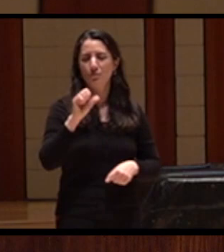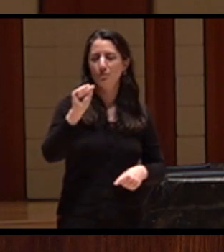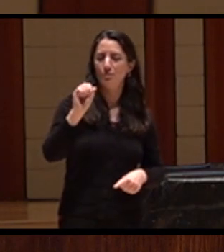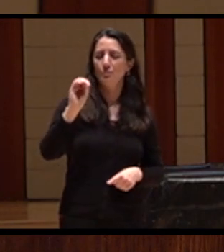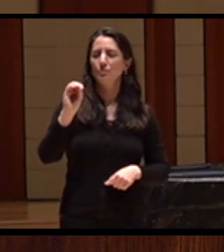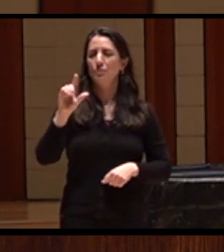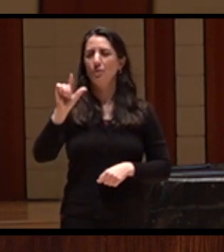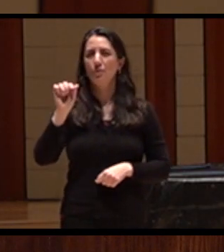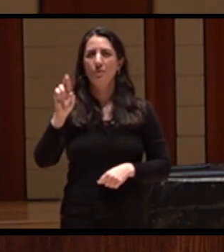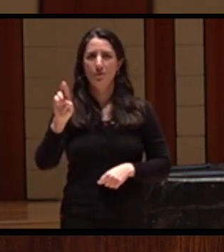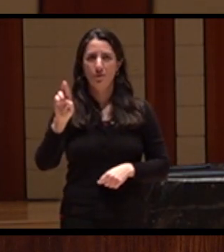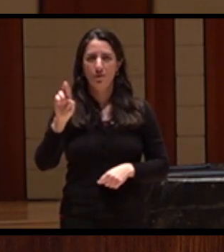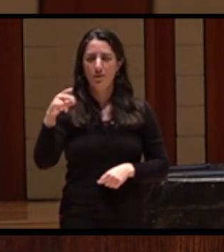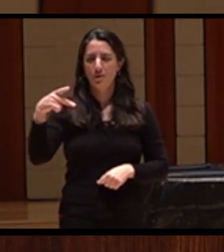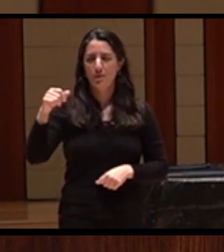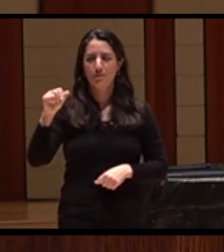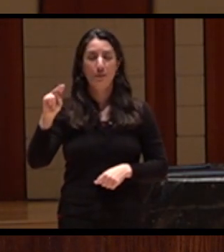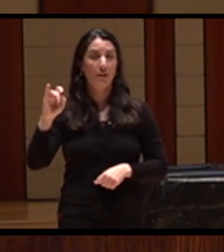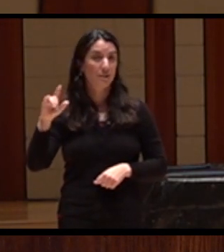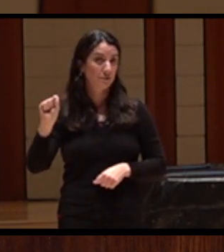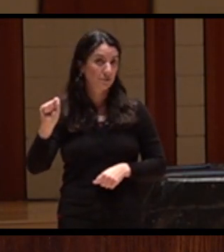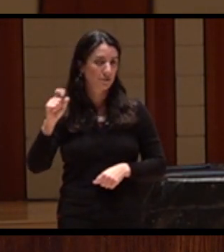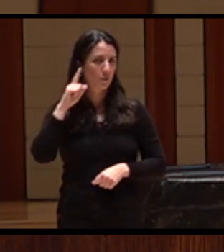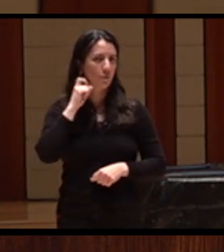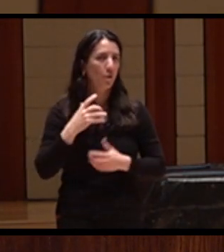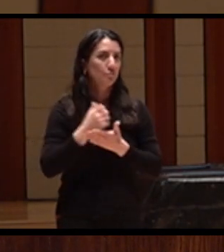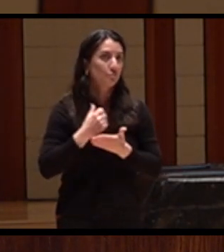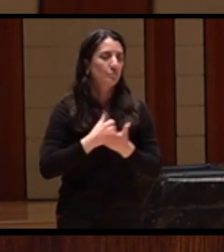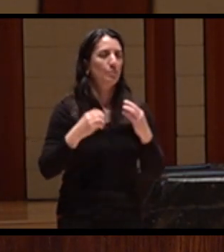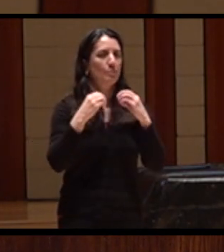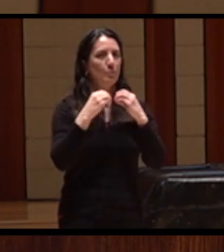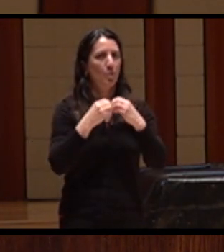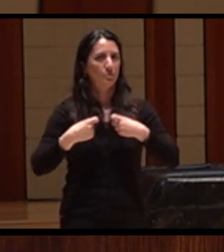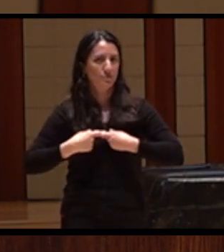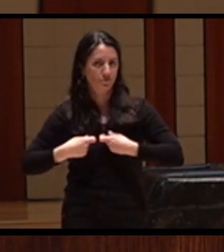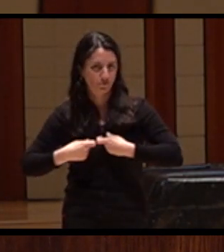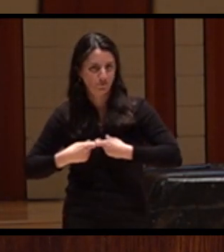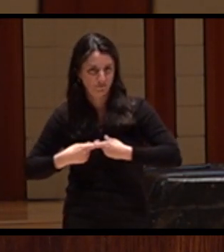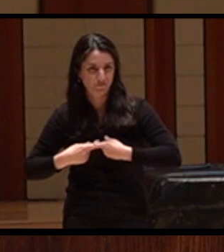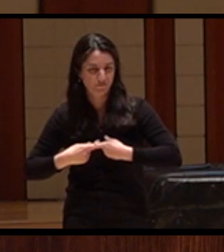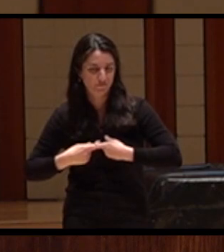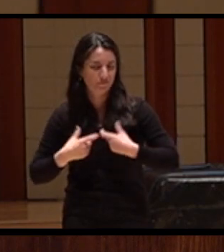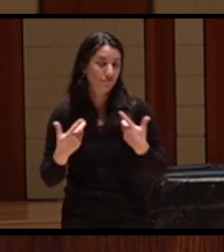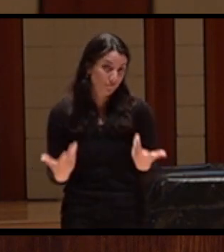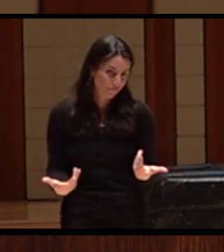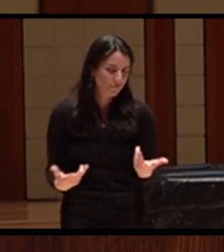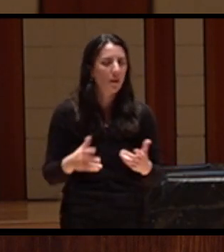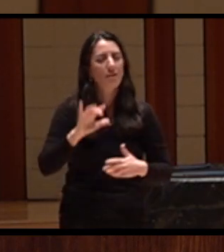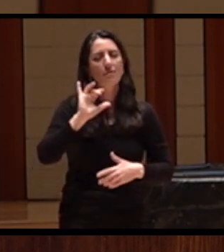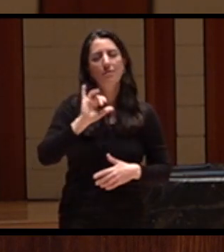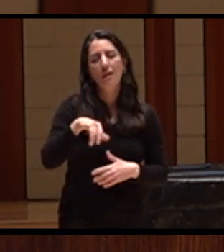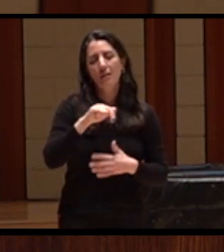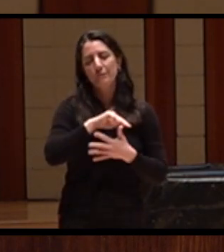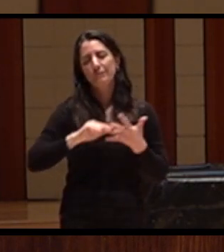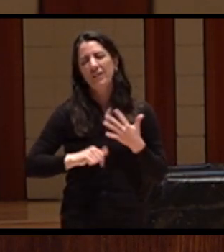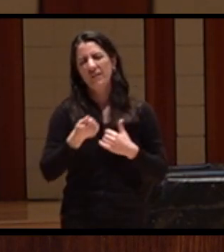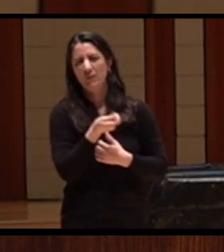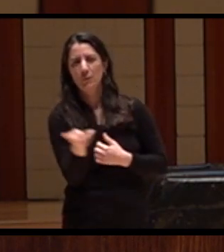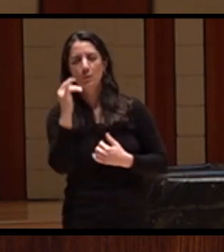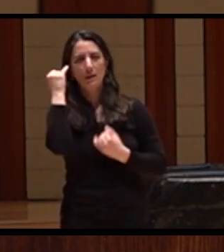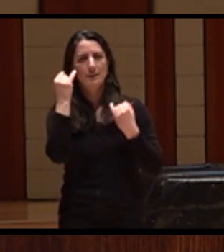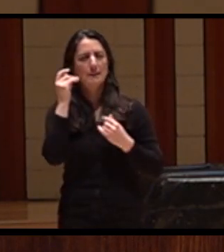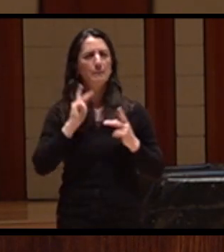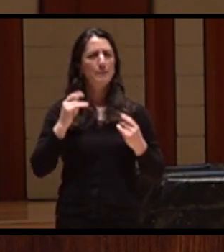source of power for the project. These are some of the ideas that are actually being considered right now.